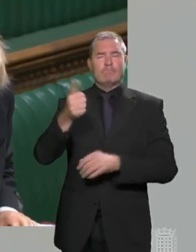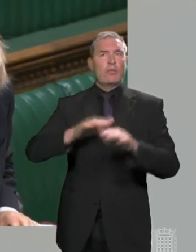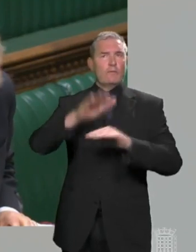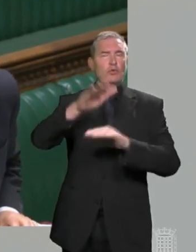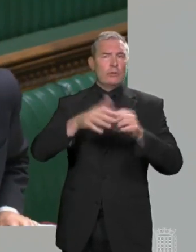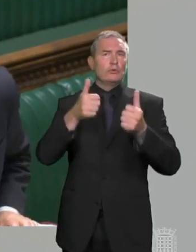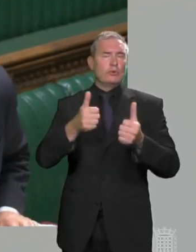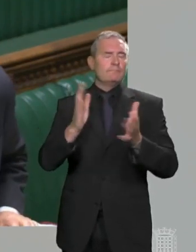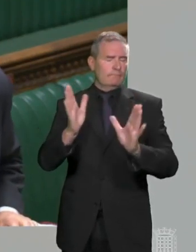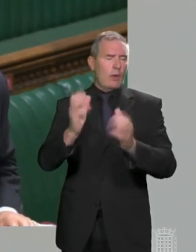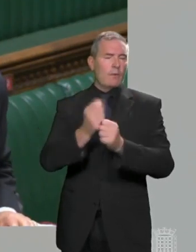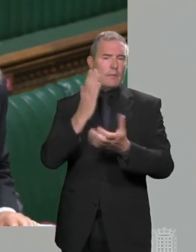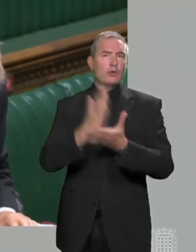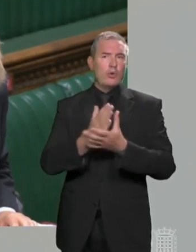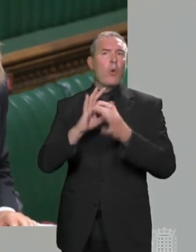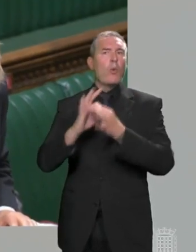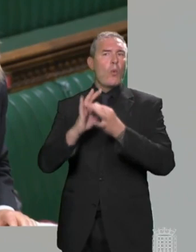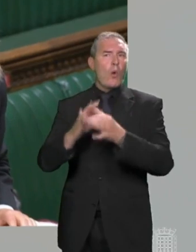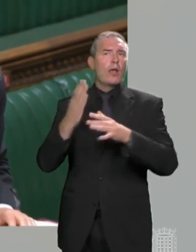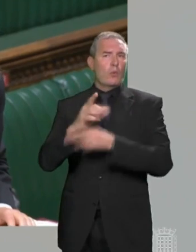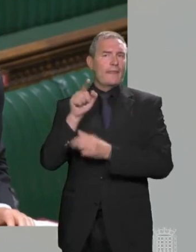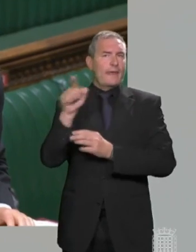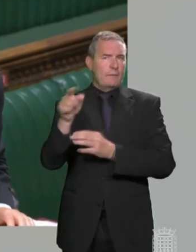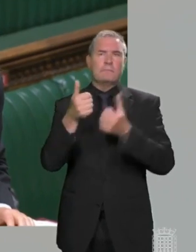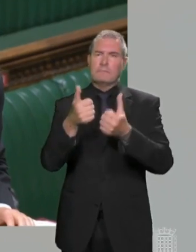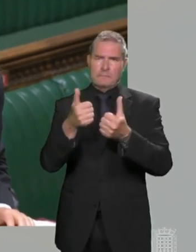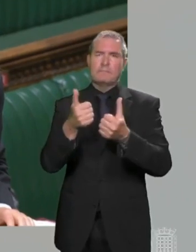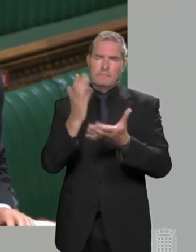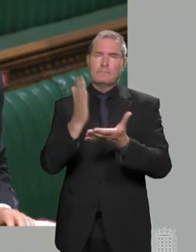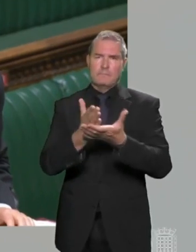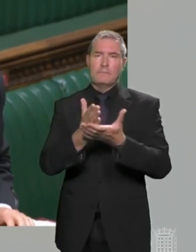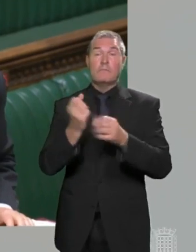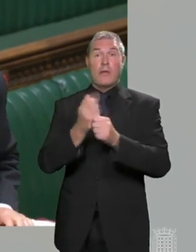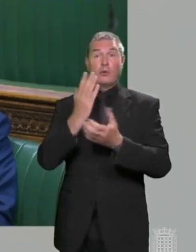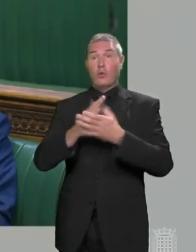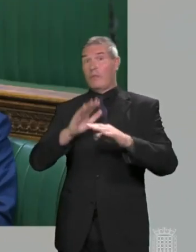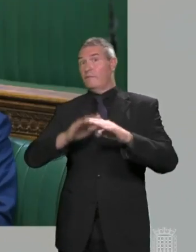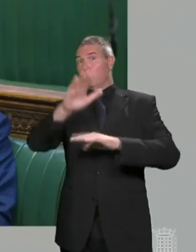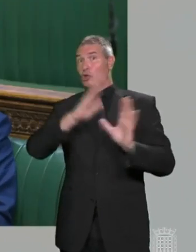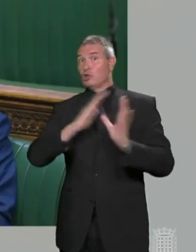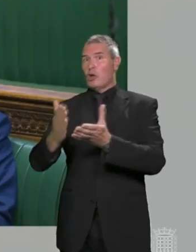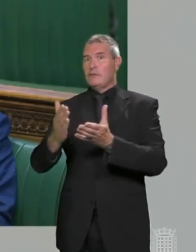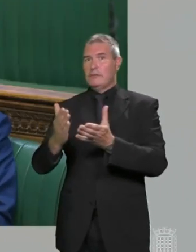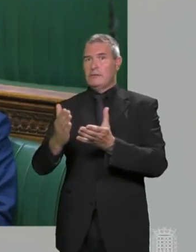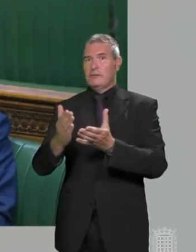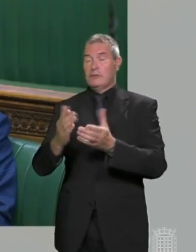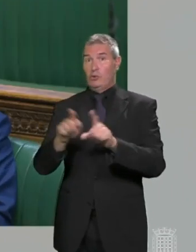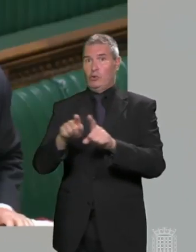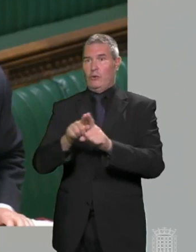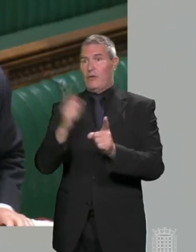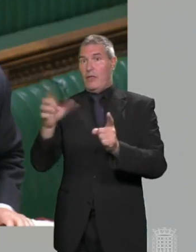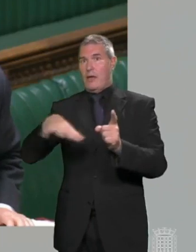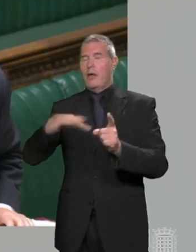we will make sure and I look forward to working with him and to make sure that the future of services at Mount Vernon is